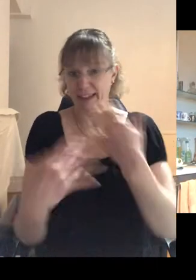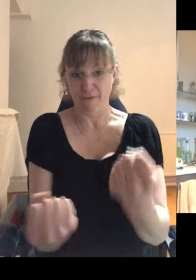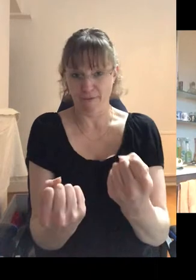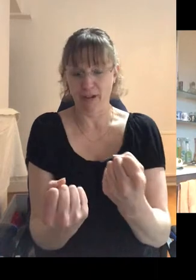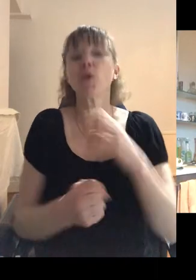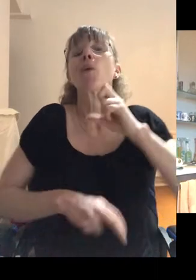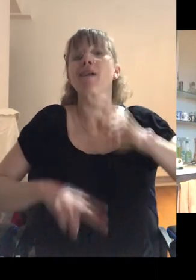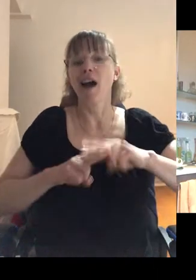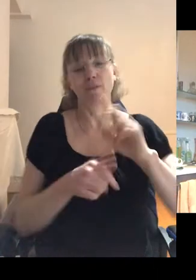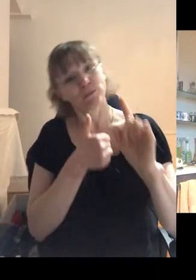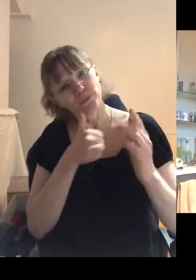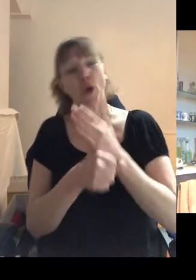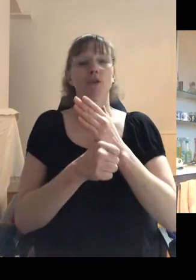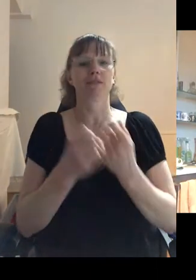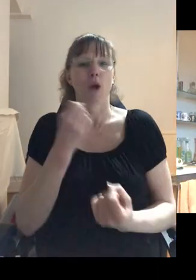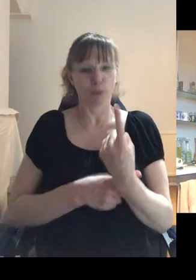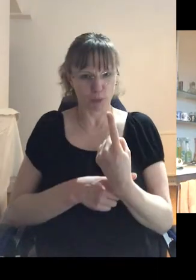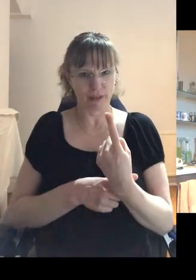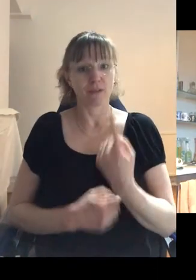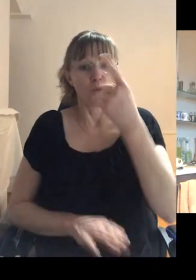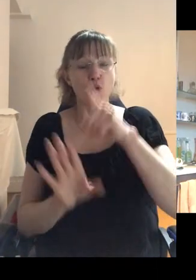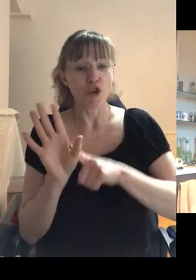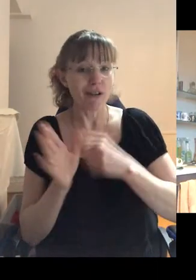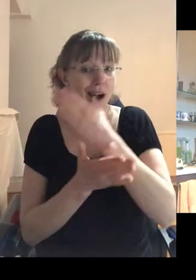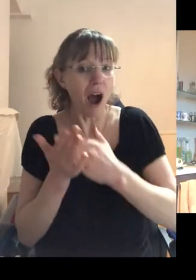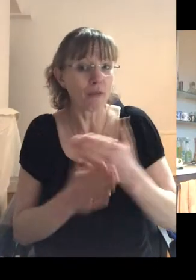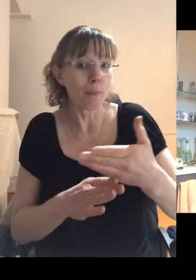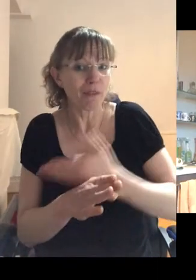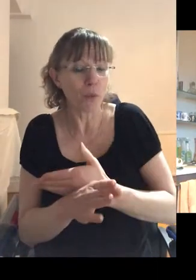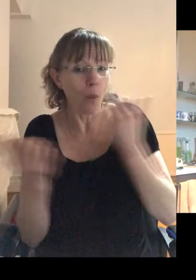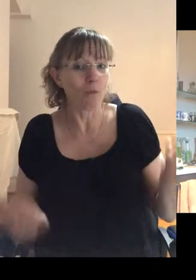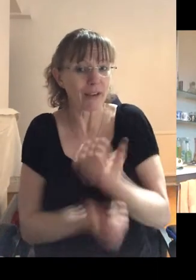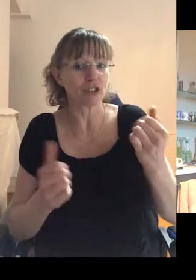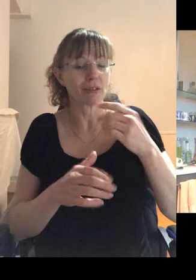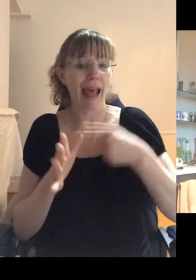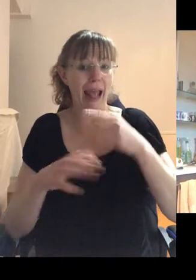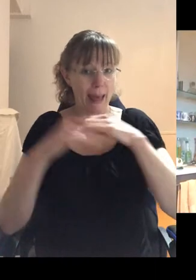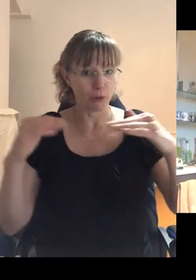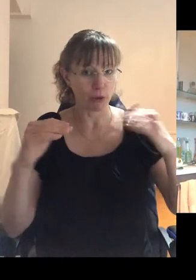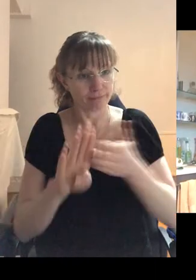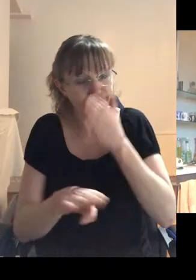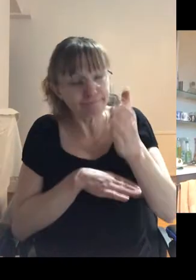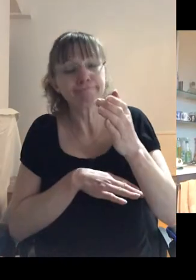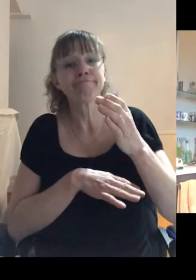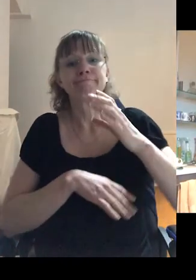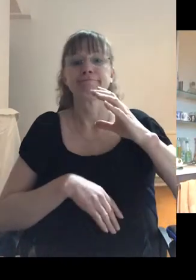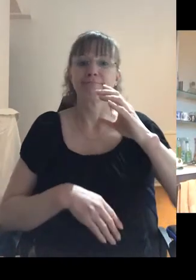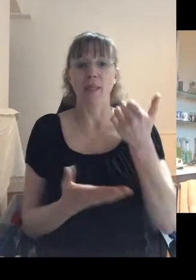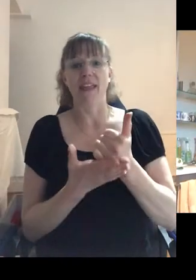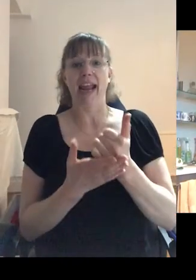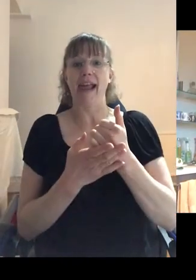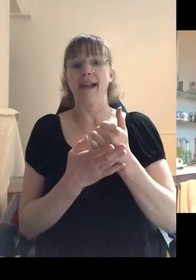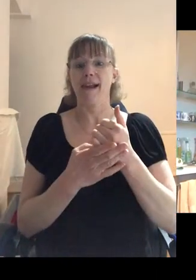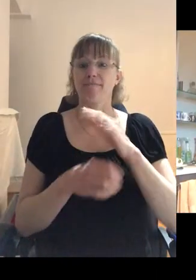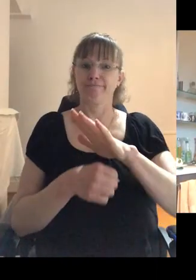So Cardiff was my first opportunity. And so for the year and a half before I finished my A-levels, uh, I went out on the, the gay scene